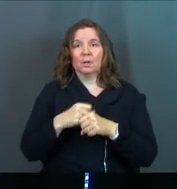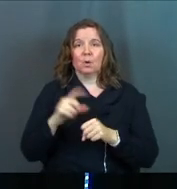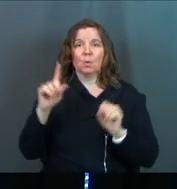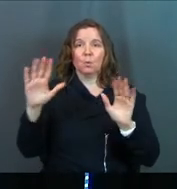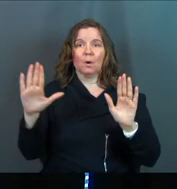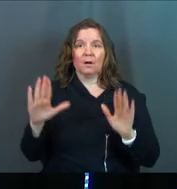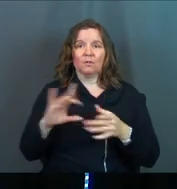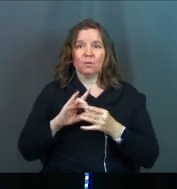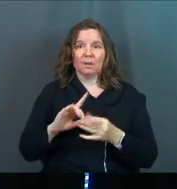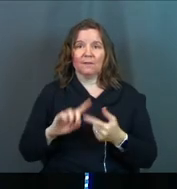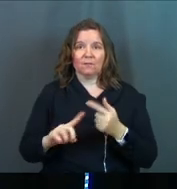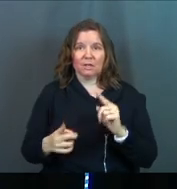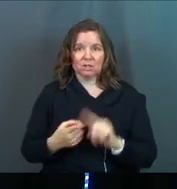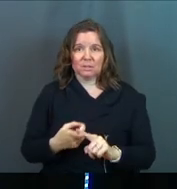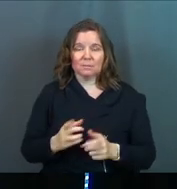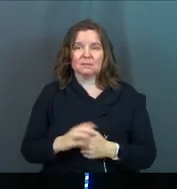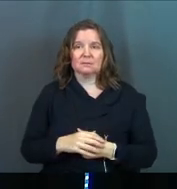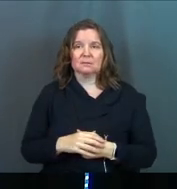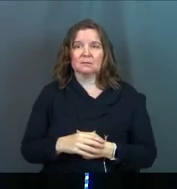relationships, friendships,